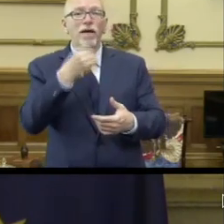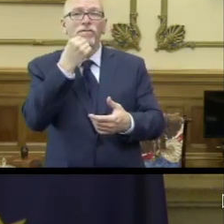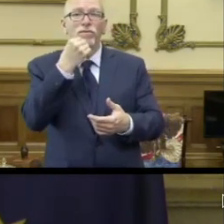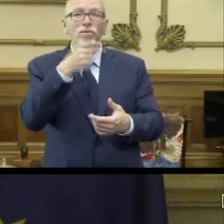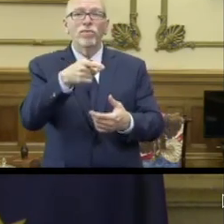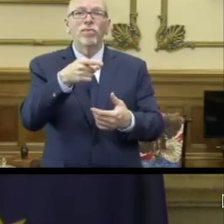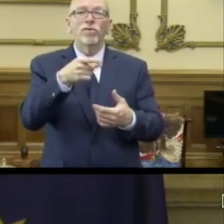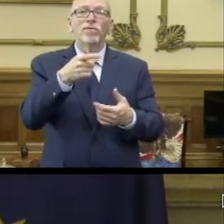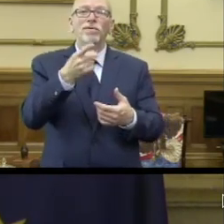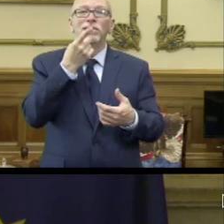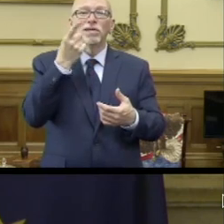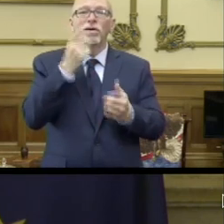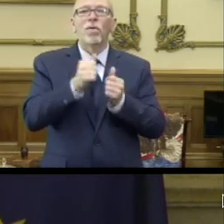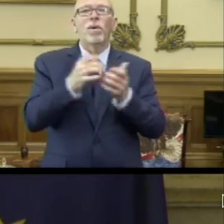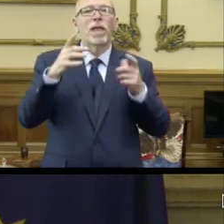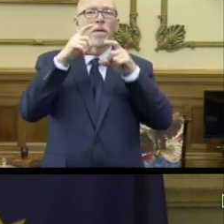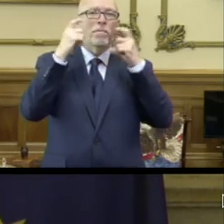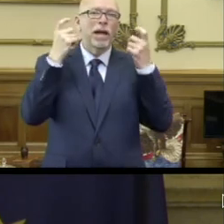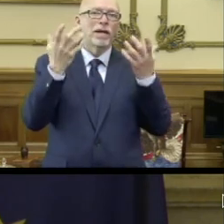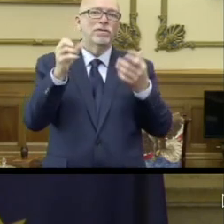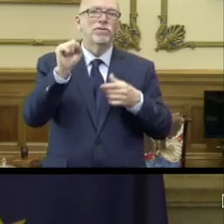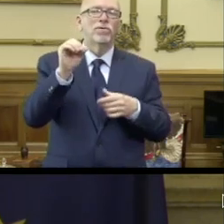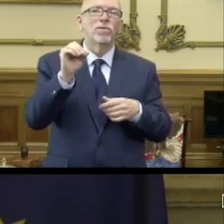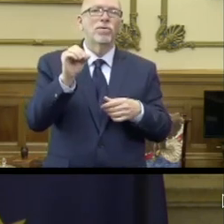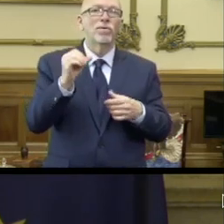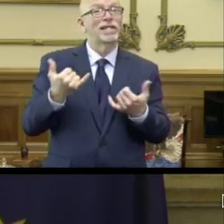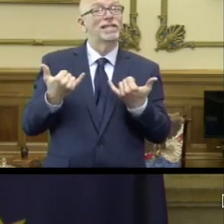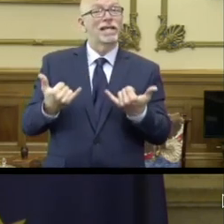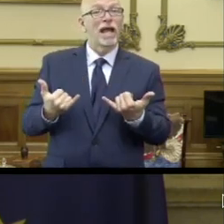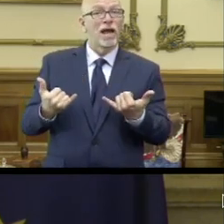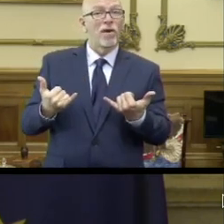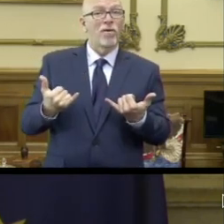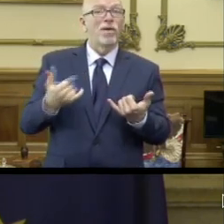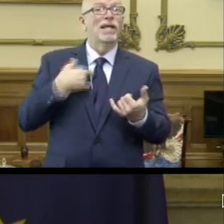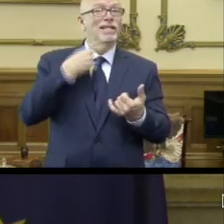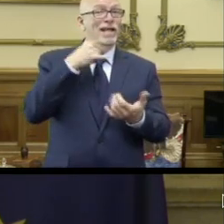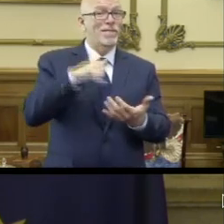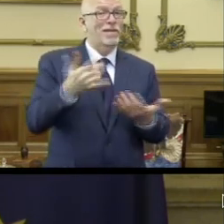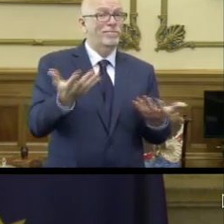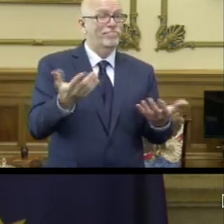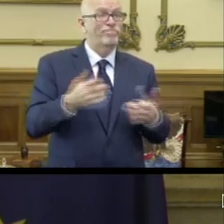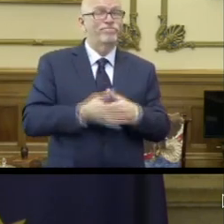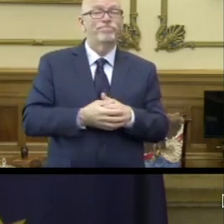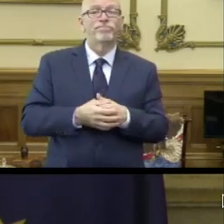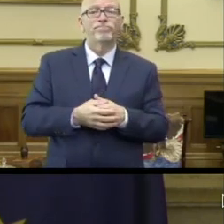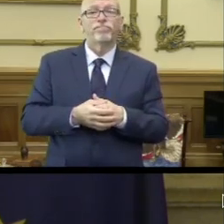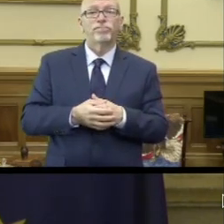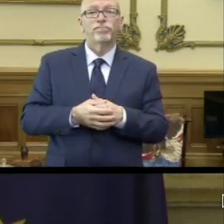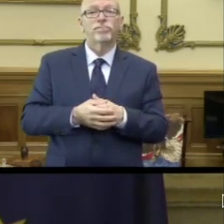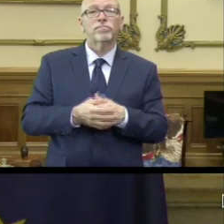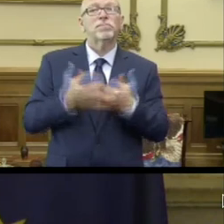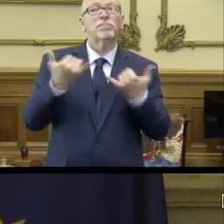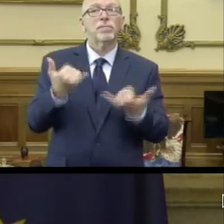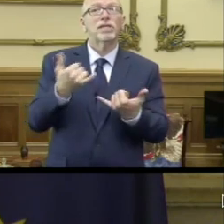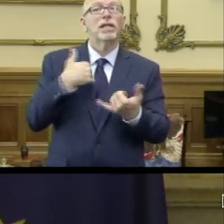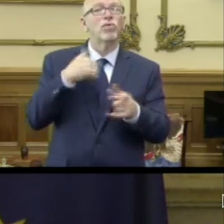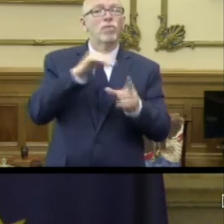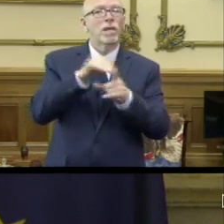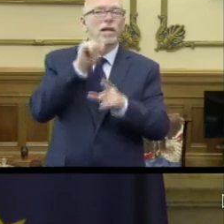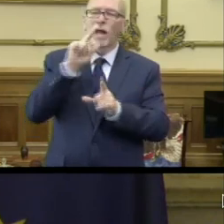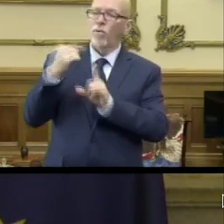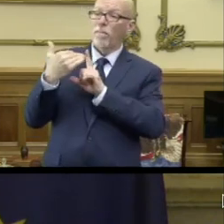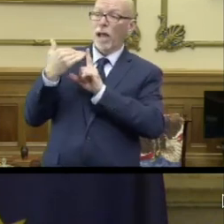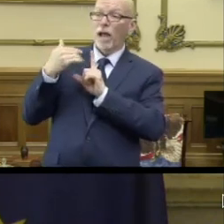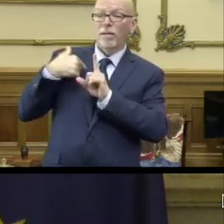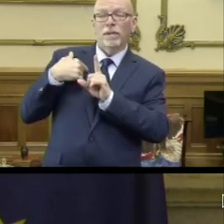picking up my dinner without having the mask on. So now, having said that, this should be a reminder not just for me